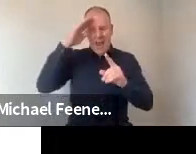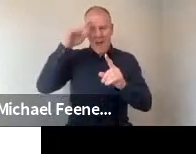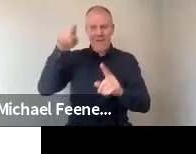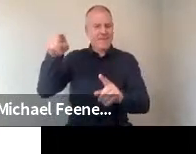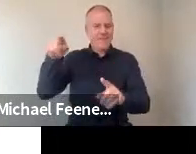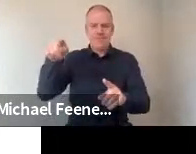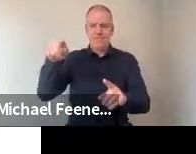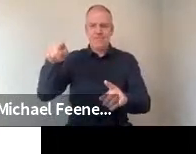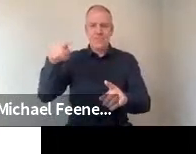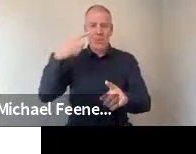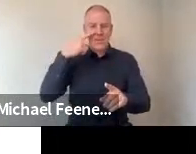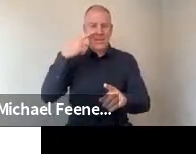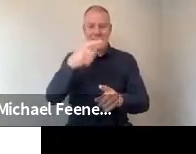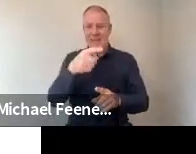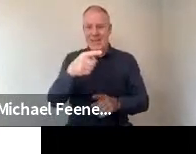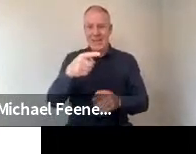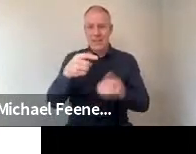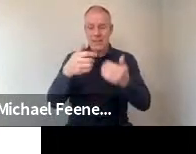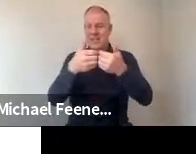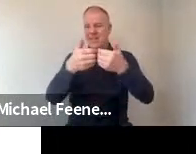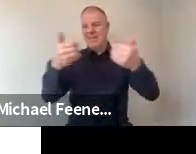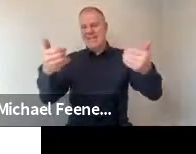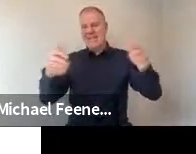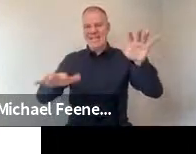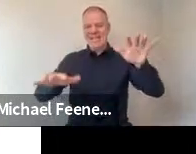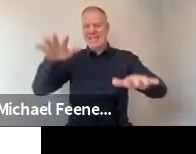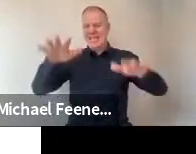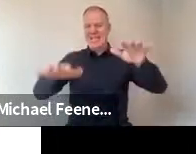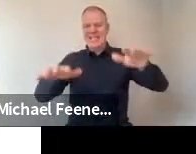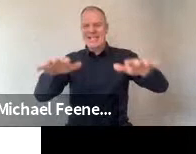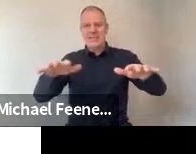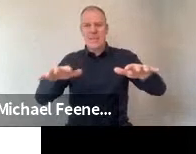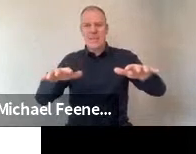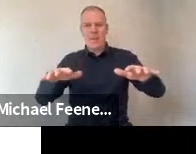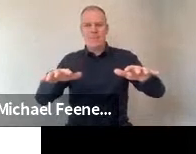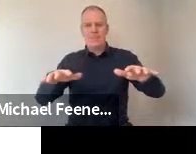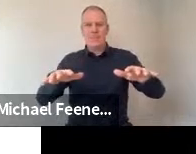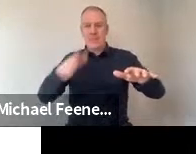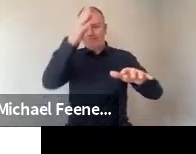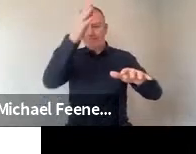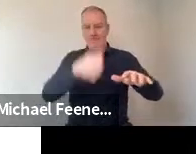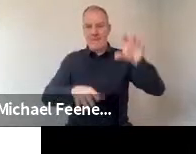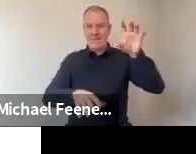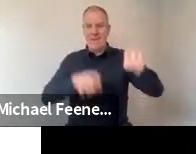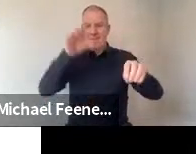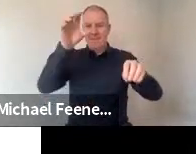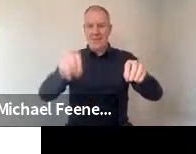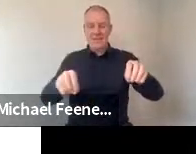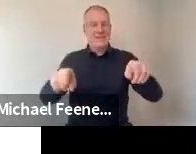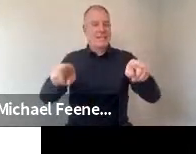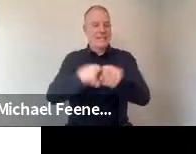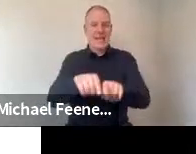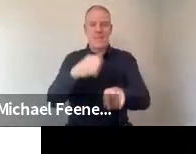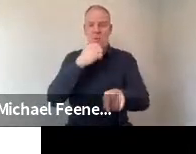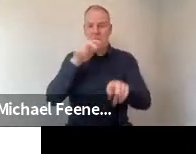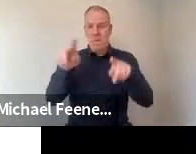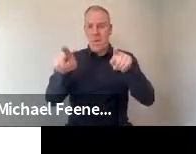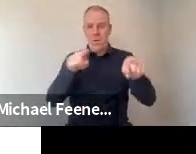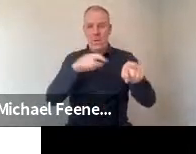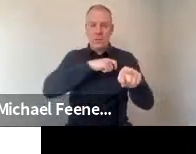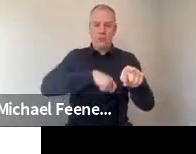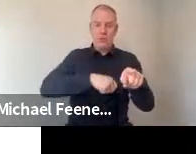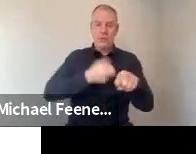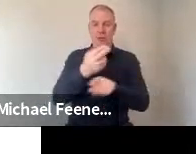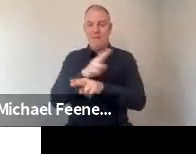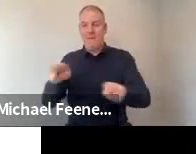you can see split where right down the middle, similar numbers on both sides, trust